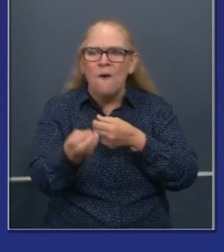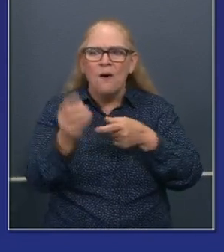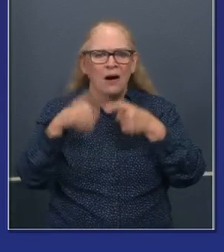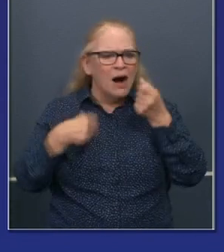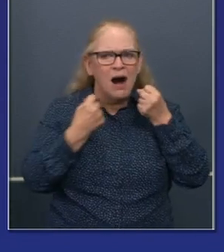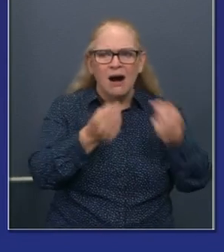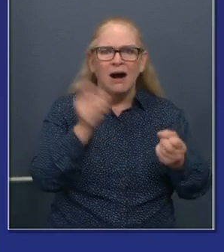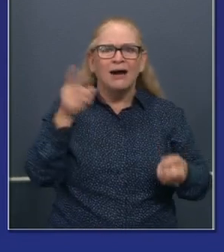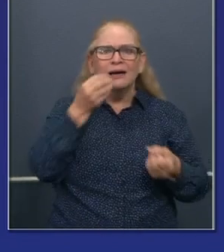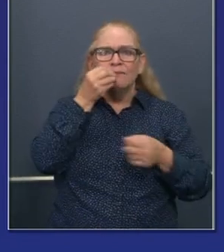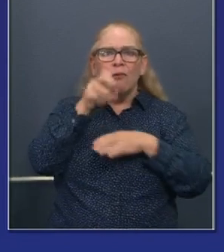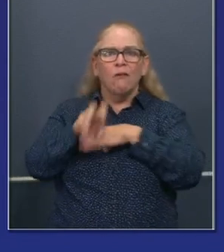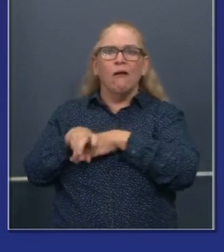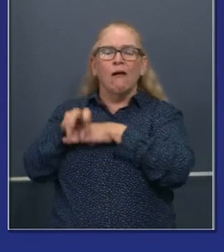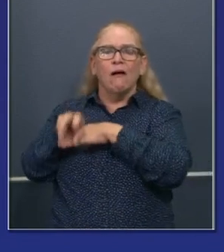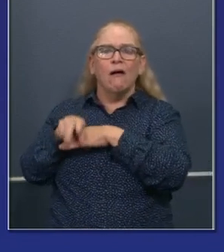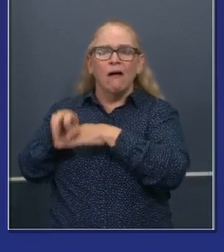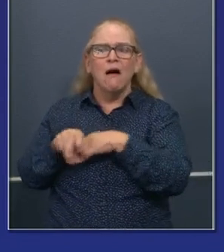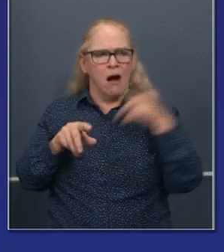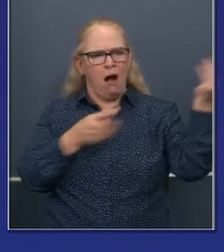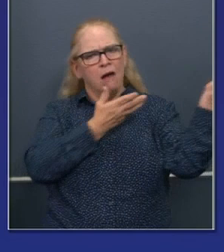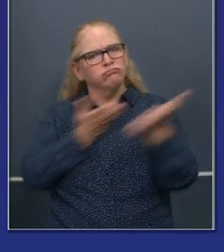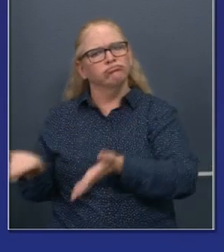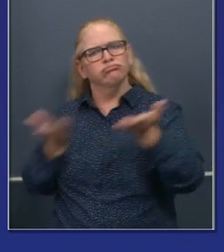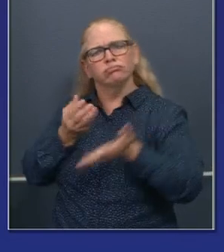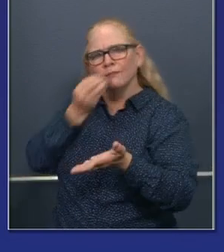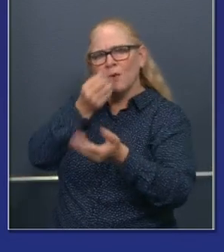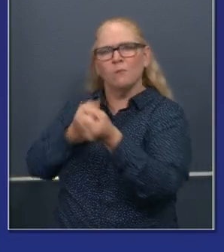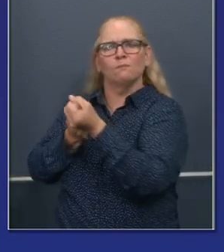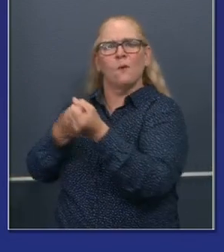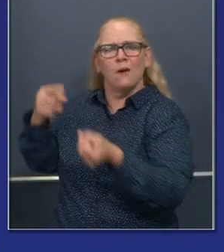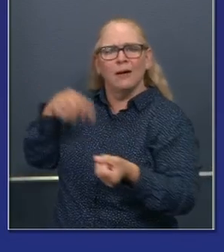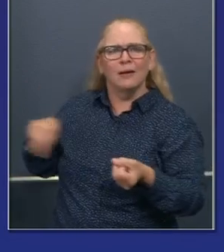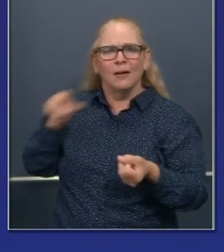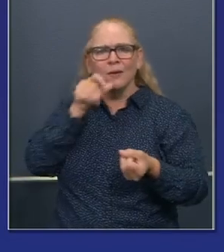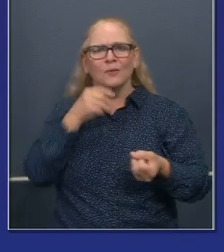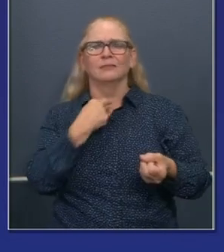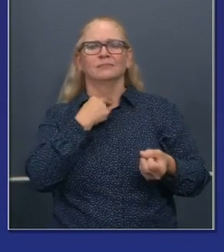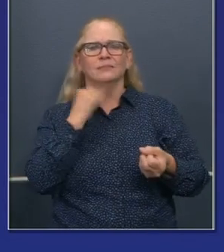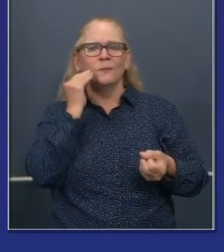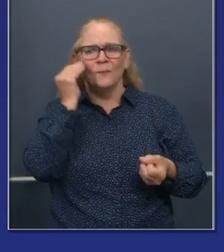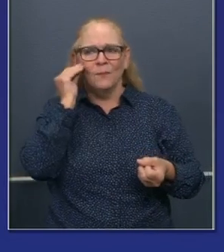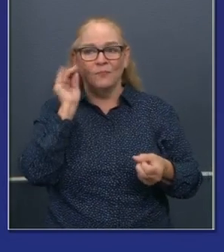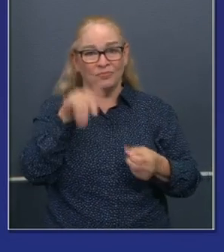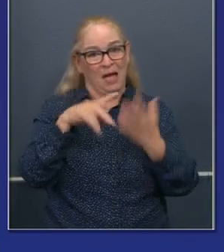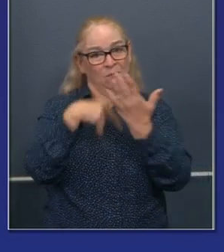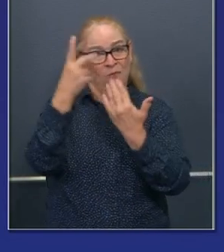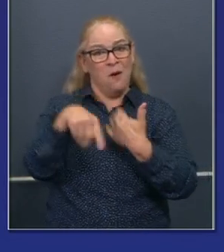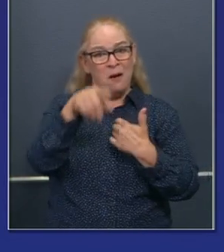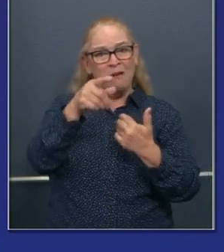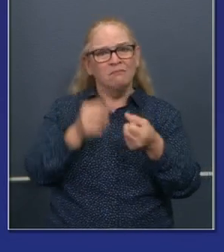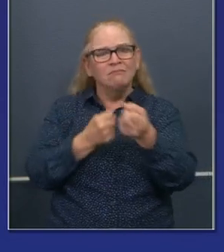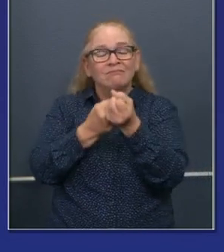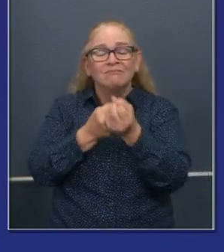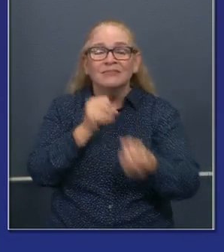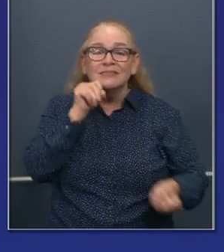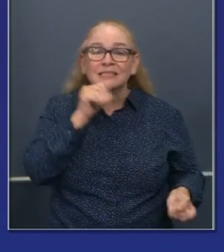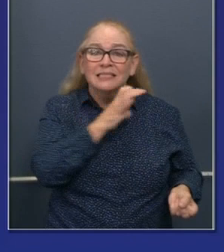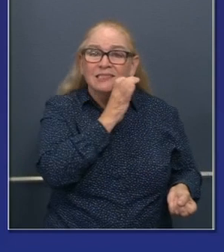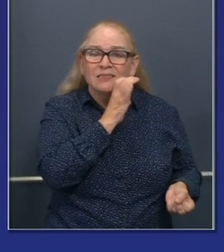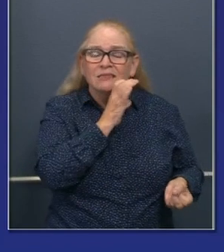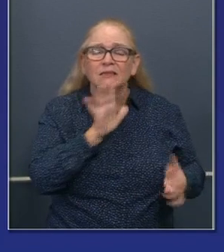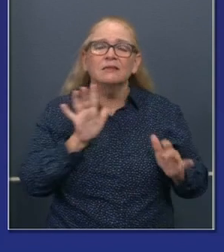getting other, uh, meals delivered. Uh, this program not only helps our seniors, uh, but it has helped support